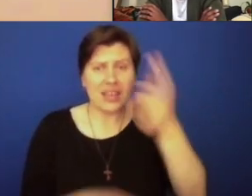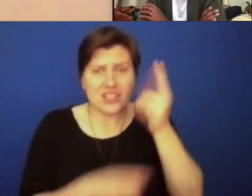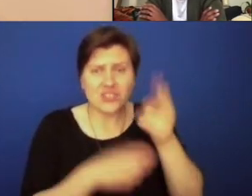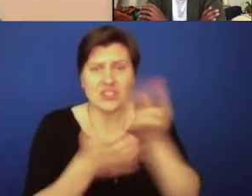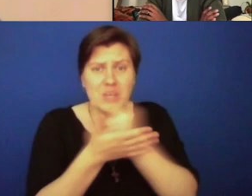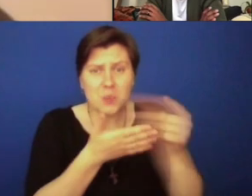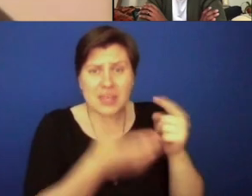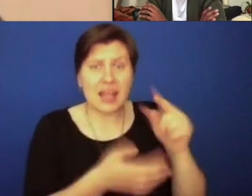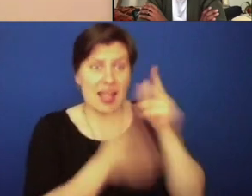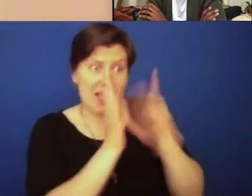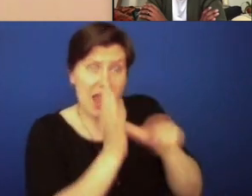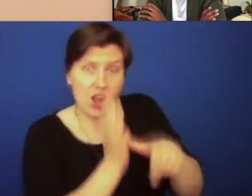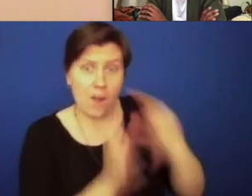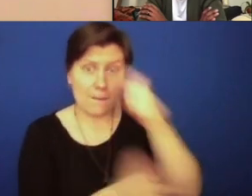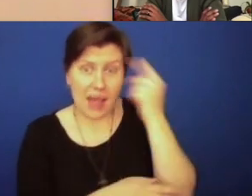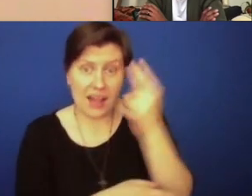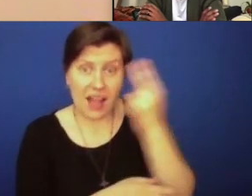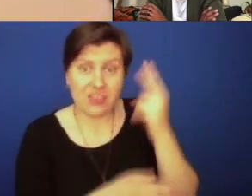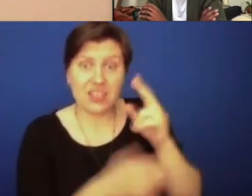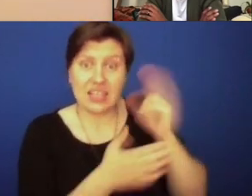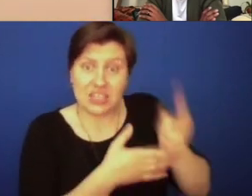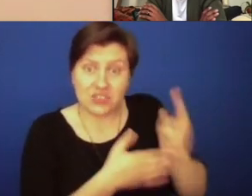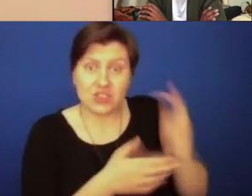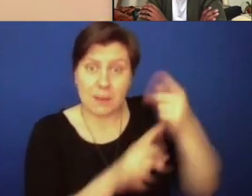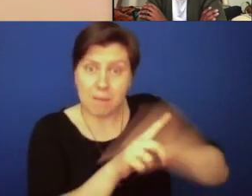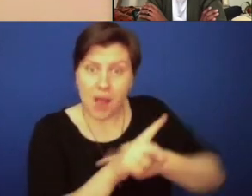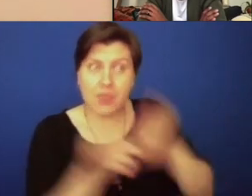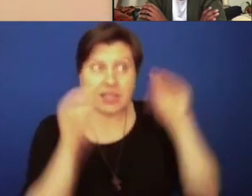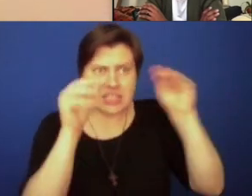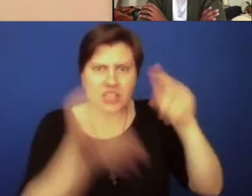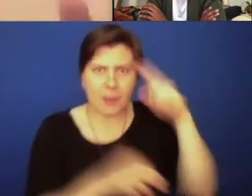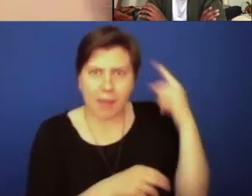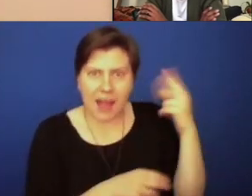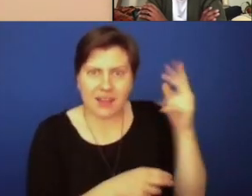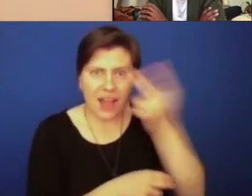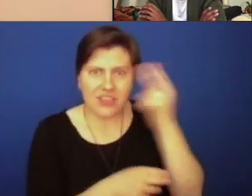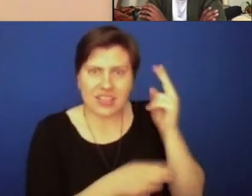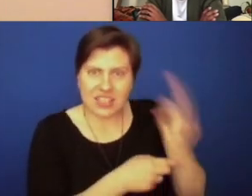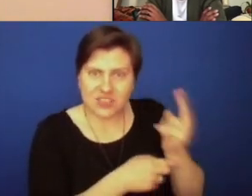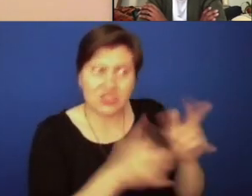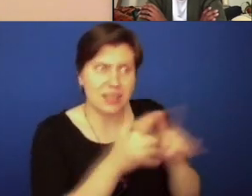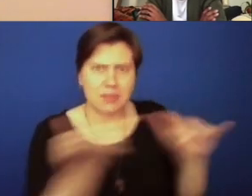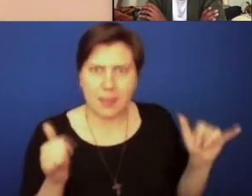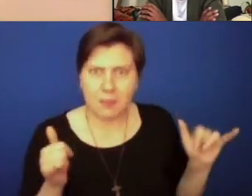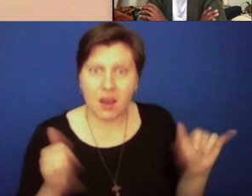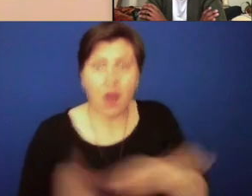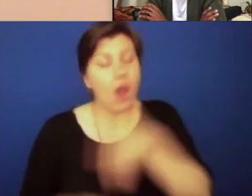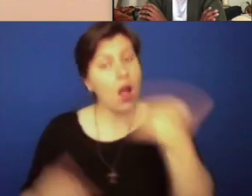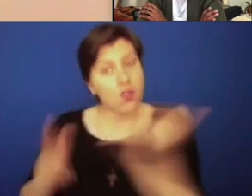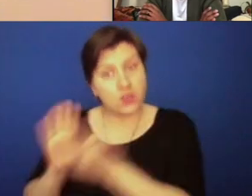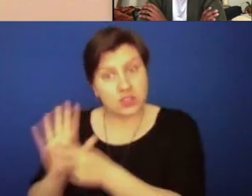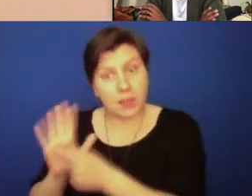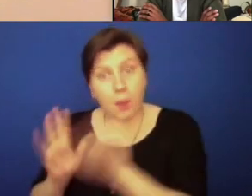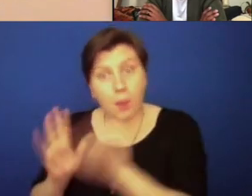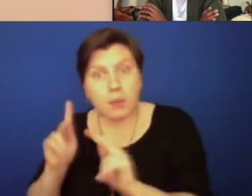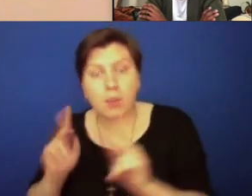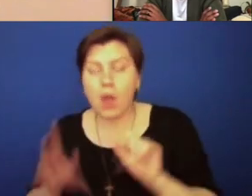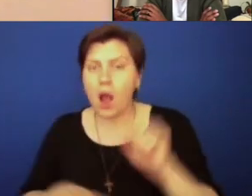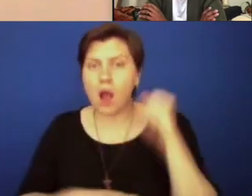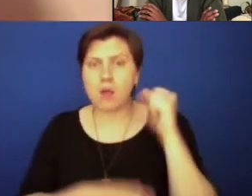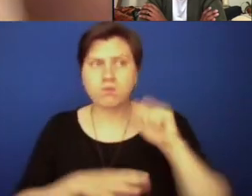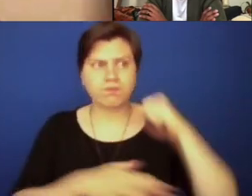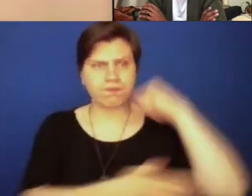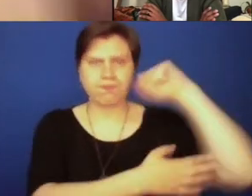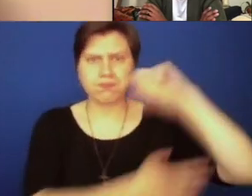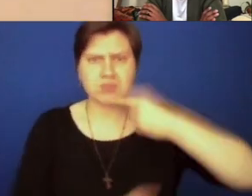history months, and they were teaching Black Catholic history at the same time. We can also look at other examples of people who did step